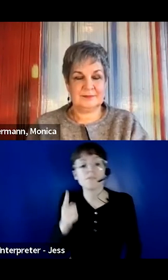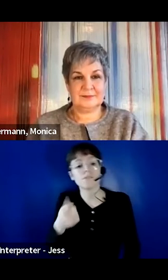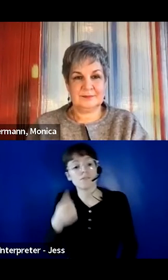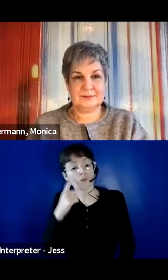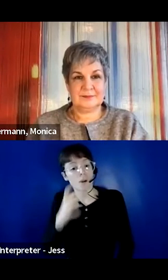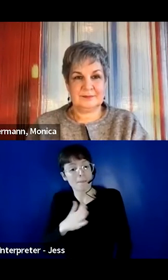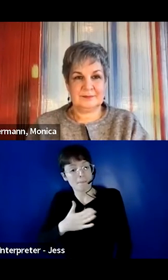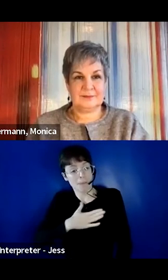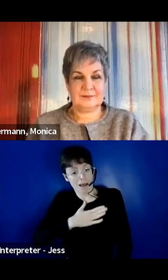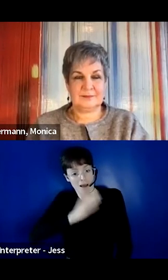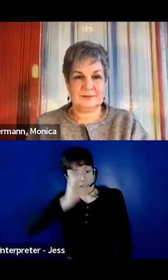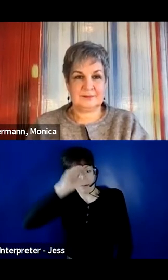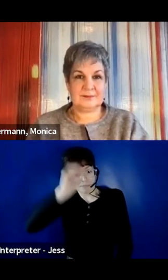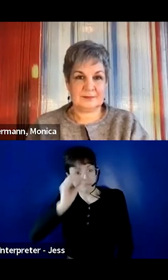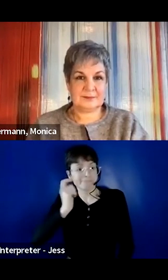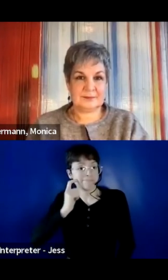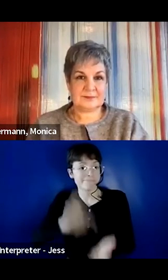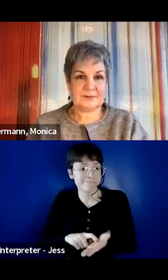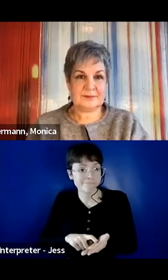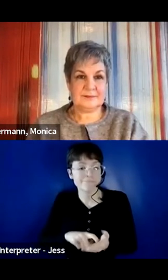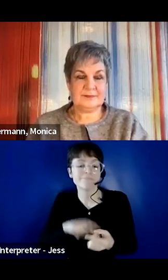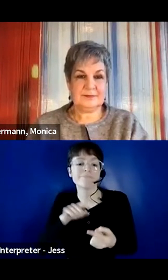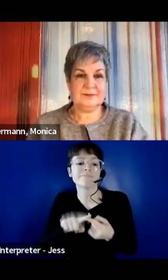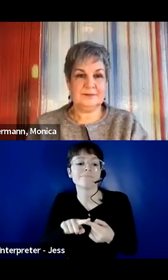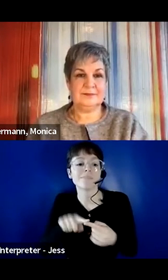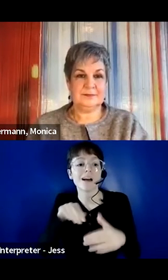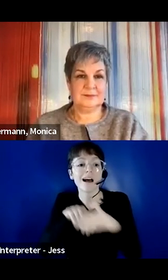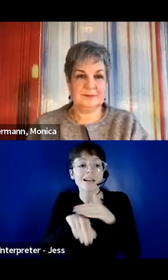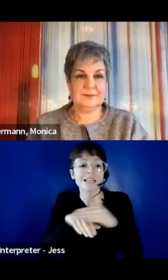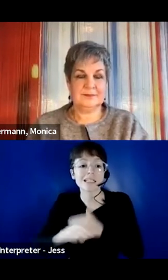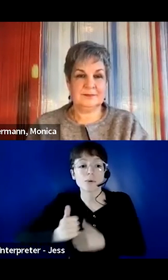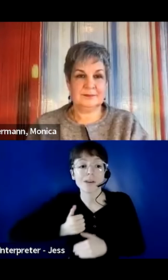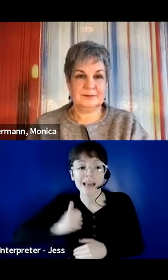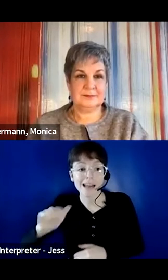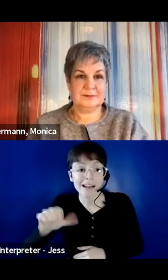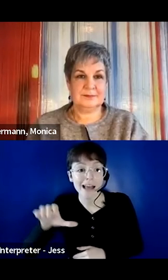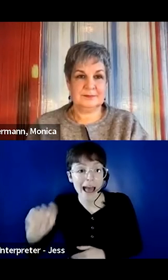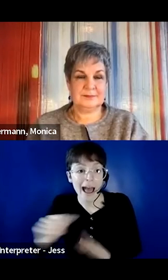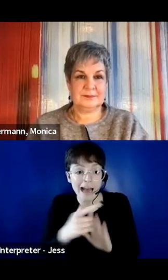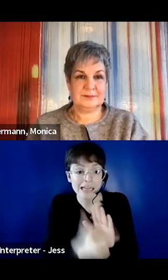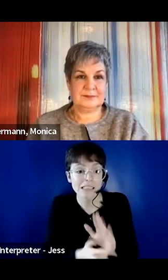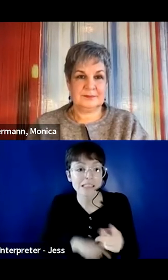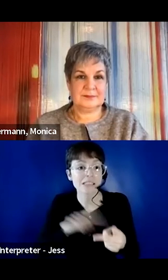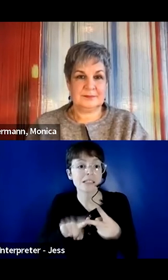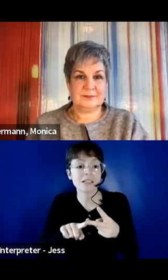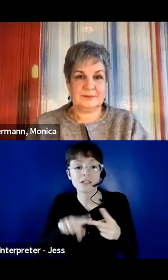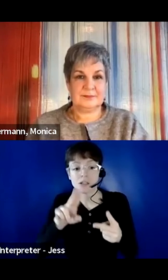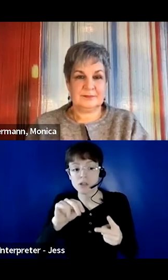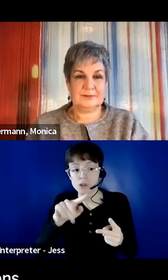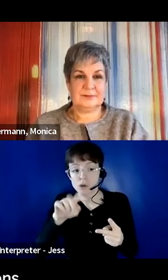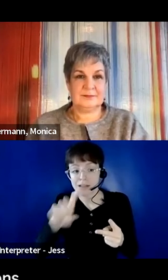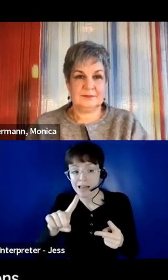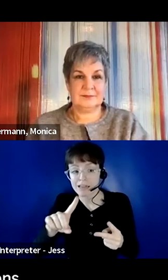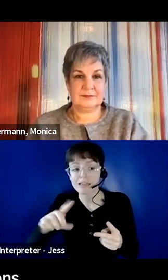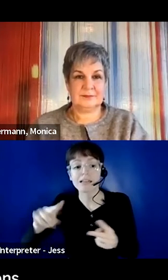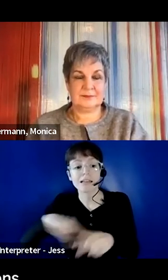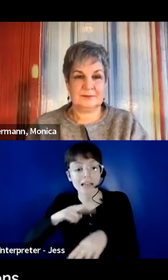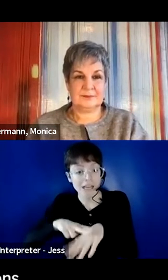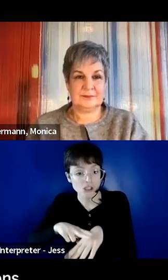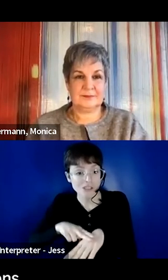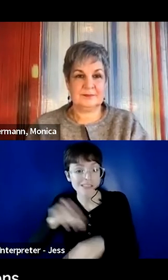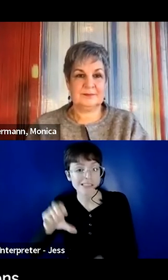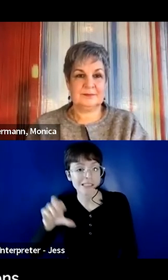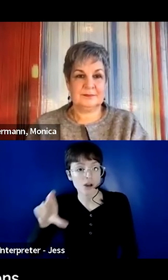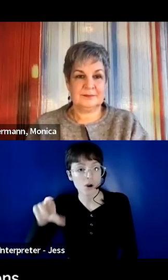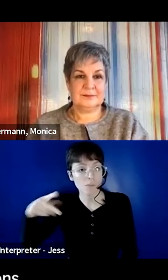in, you know, the Accessible Canada Act and, you know, you, the United Nations, the CRPD, Convention on Rights for